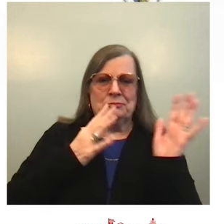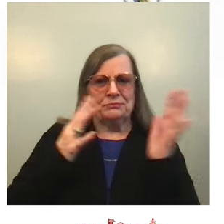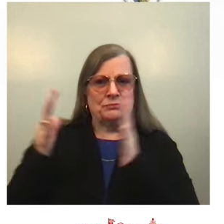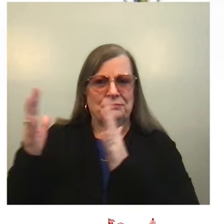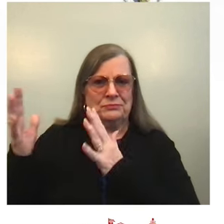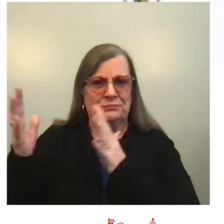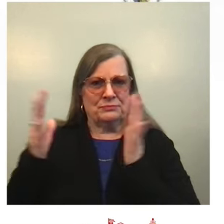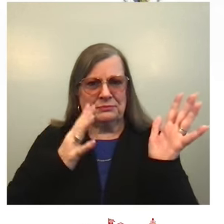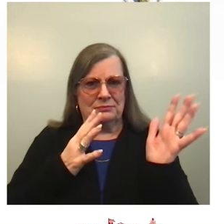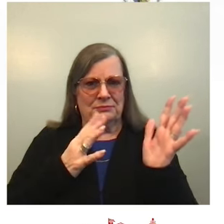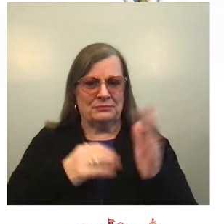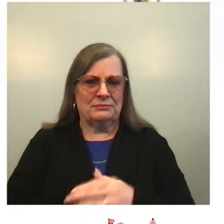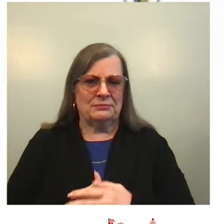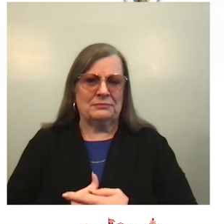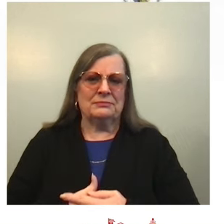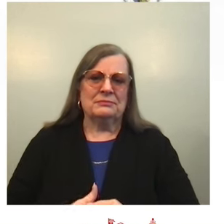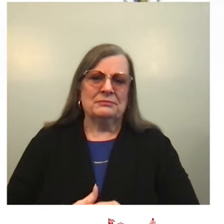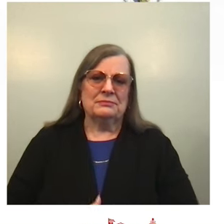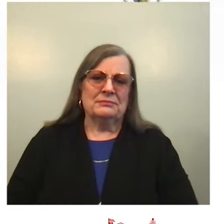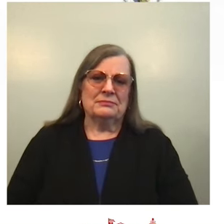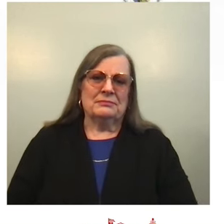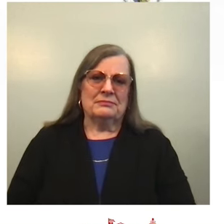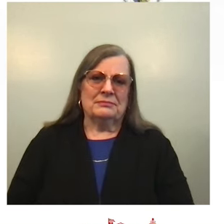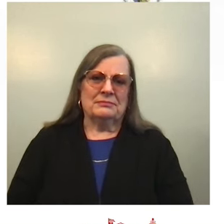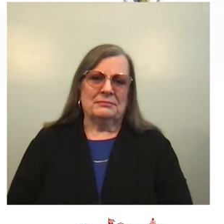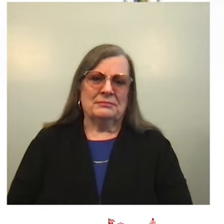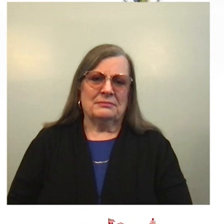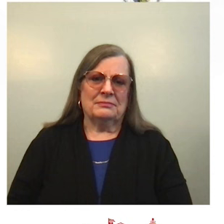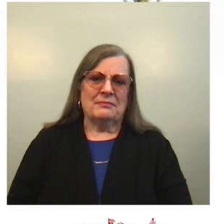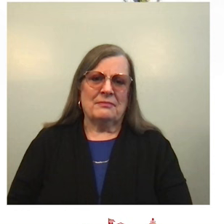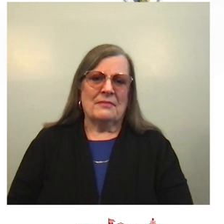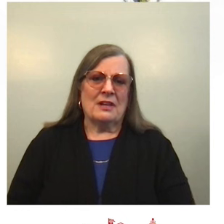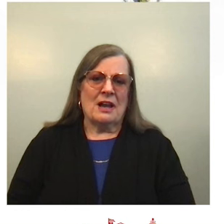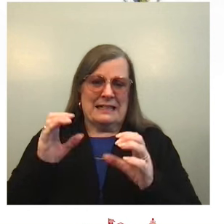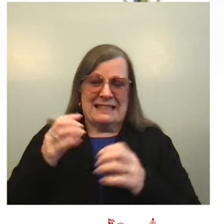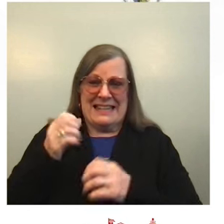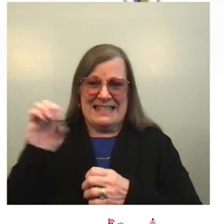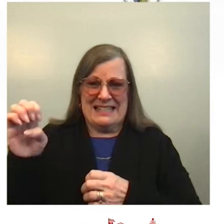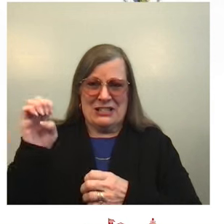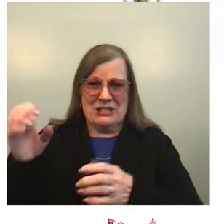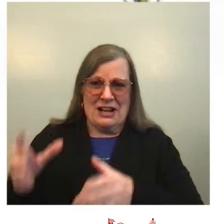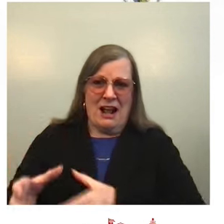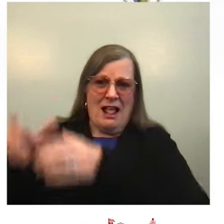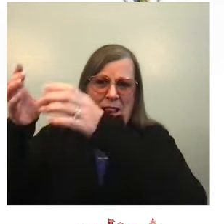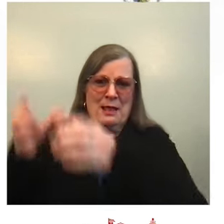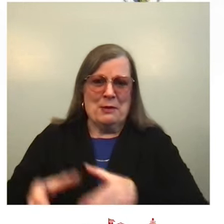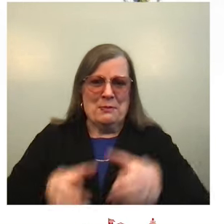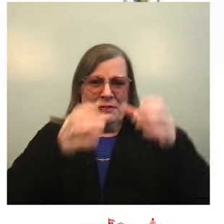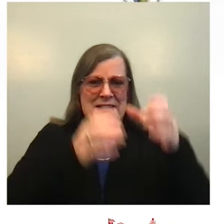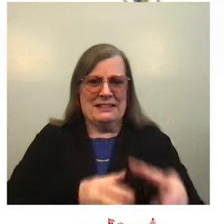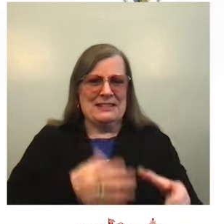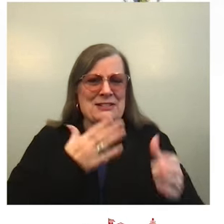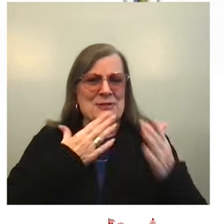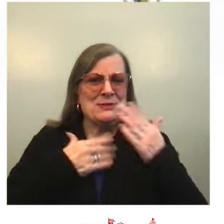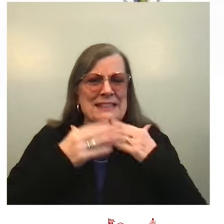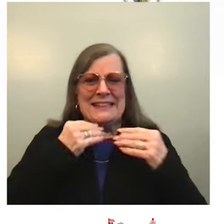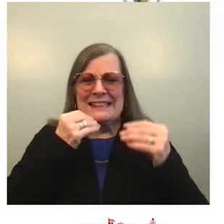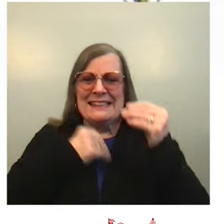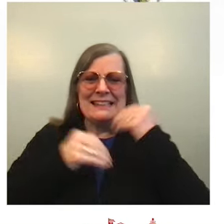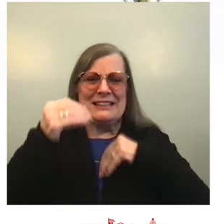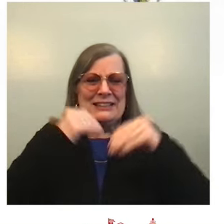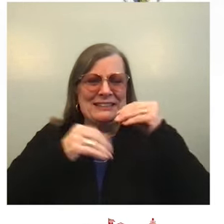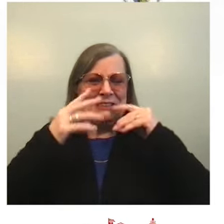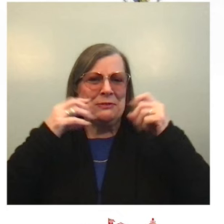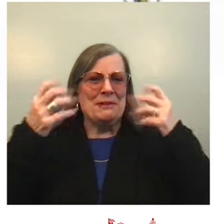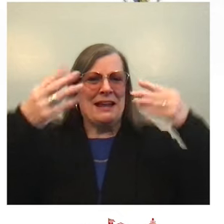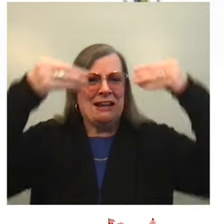The East Colonnade greets guests with the sweet treats of the season floating above their heads, reminding children